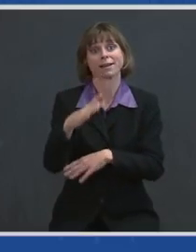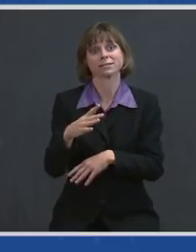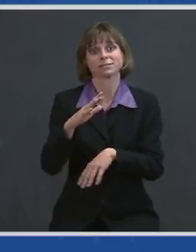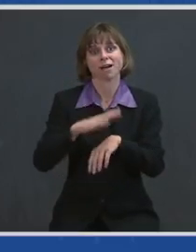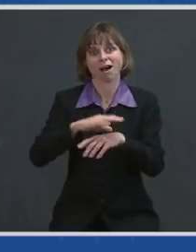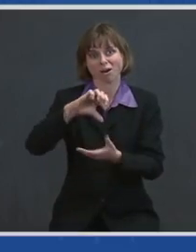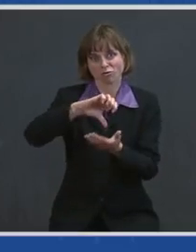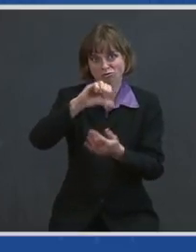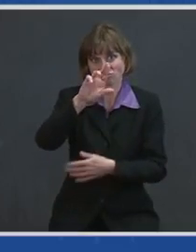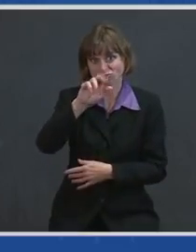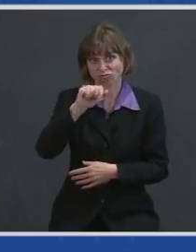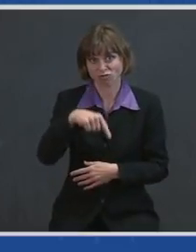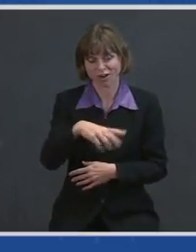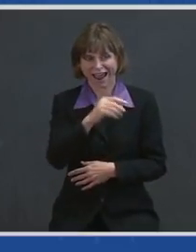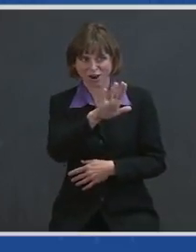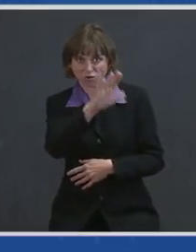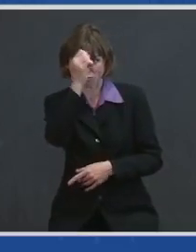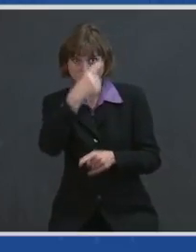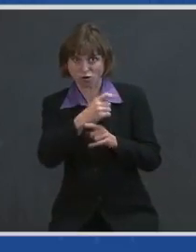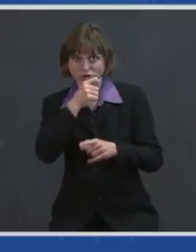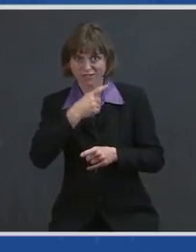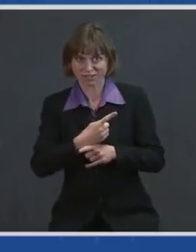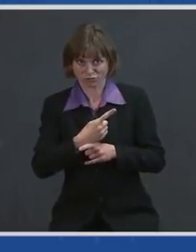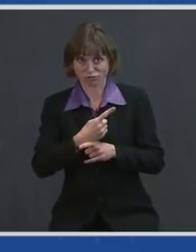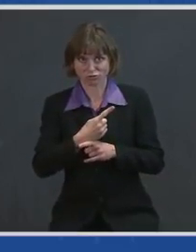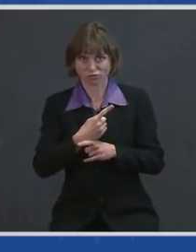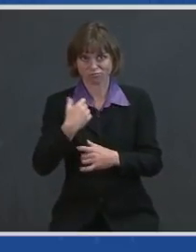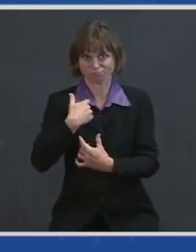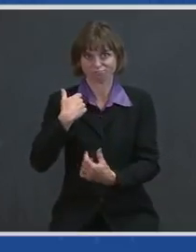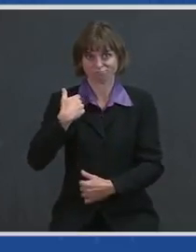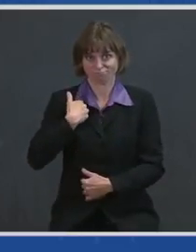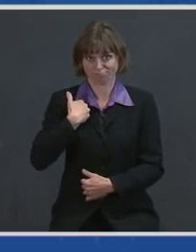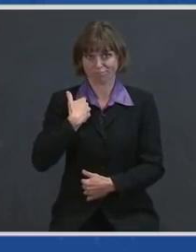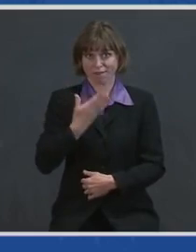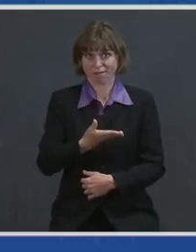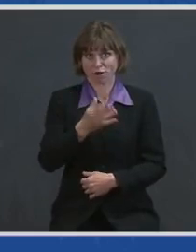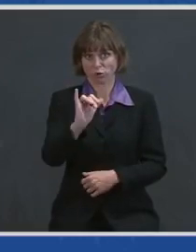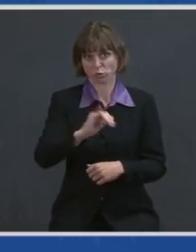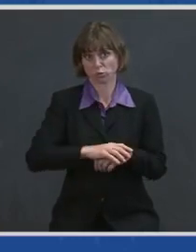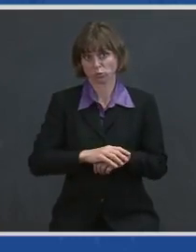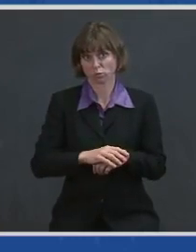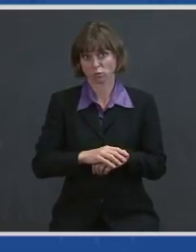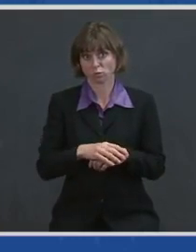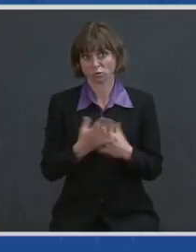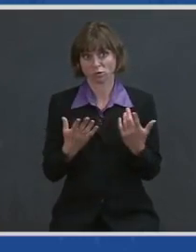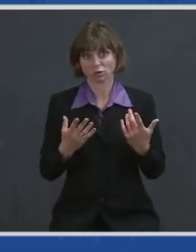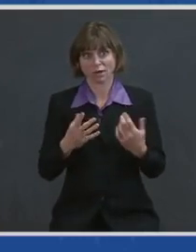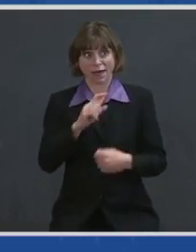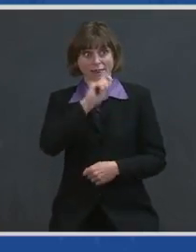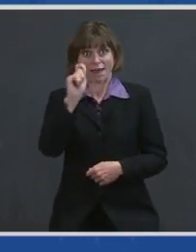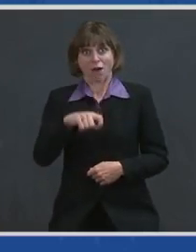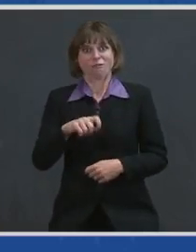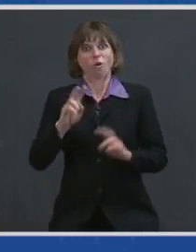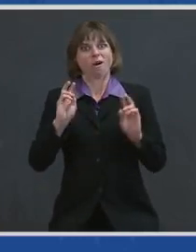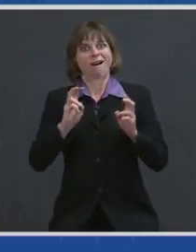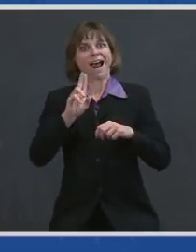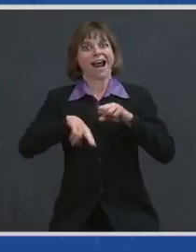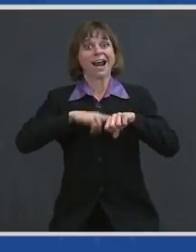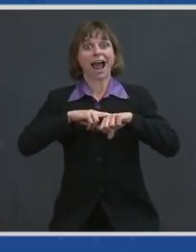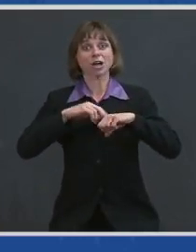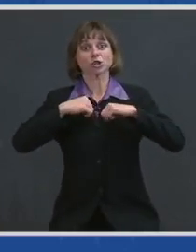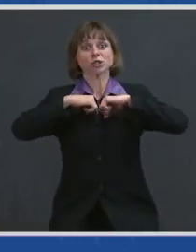And also, Laura's brother and sister were serving there too, making national security something of a family business.